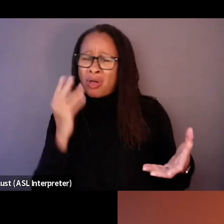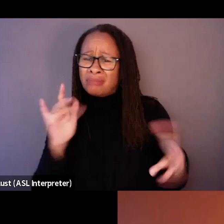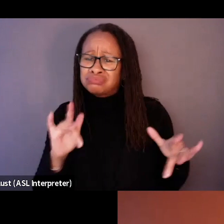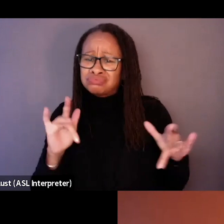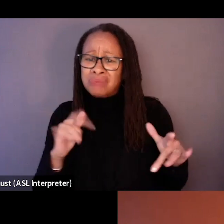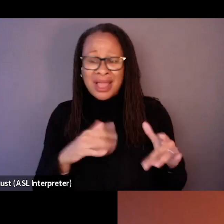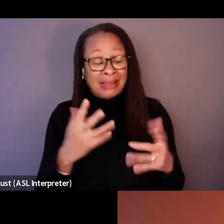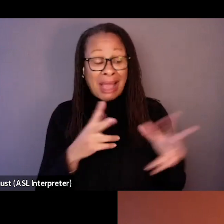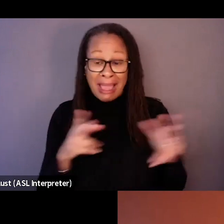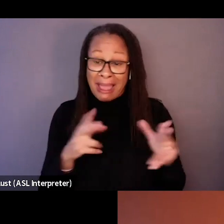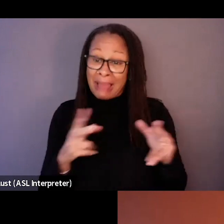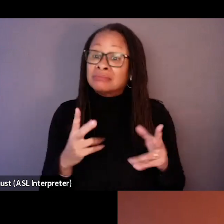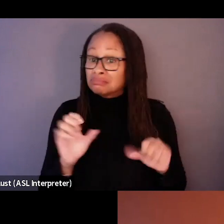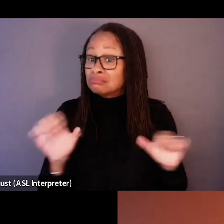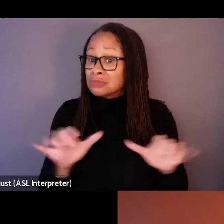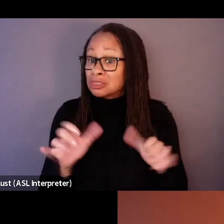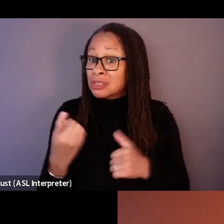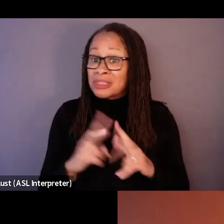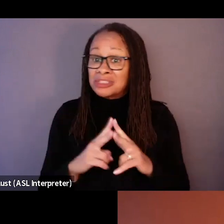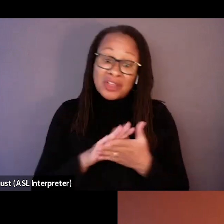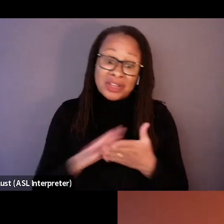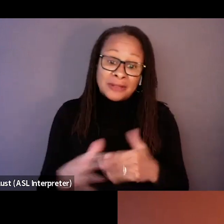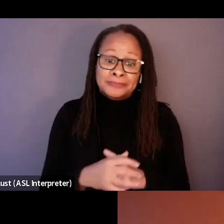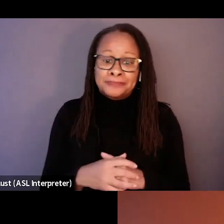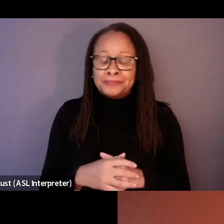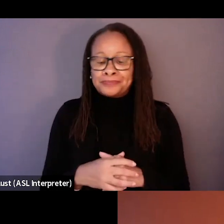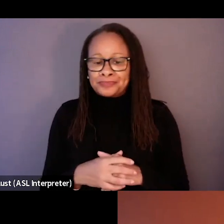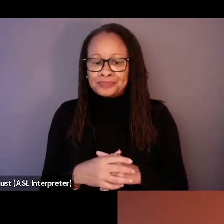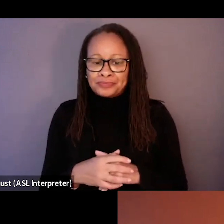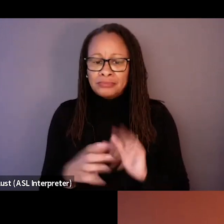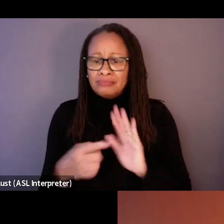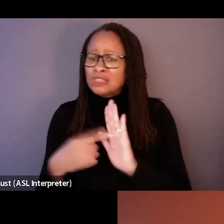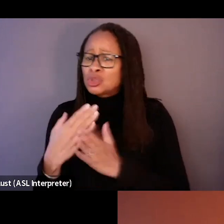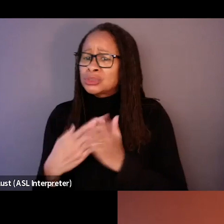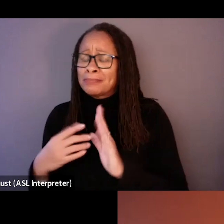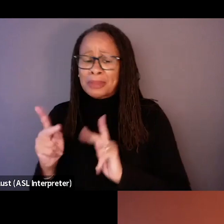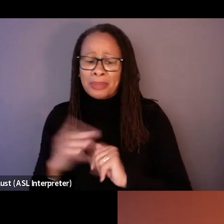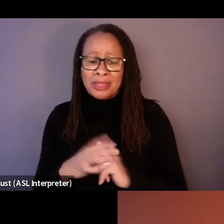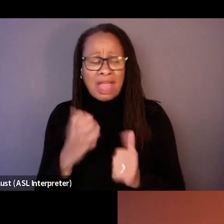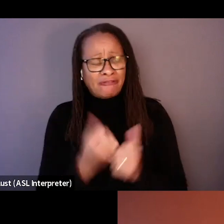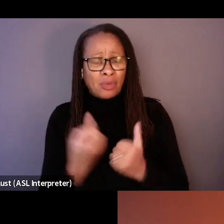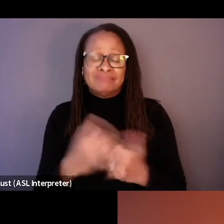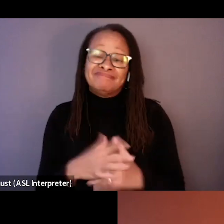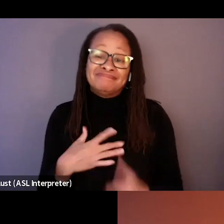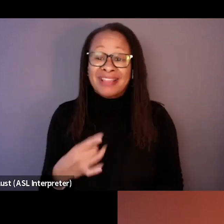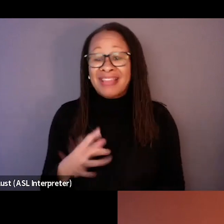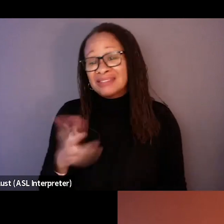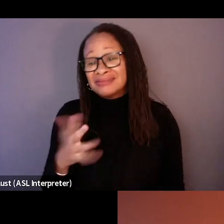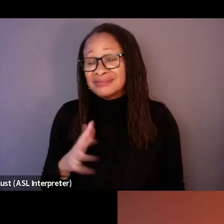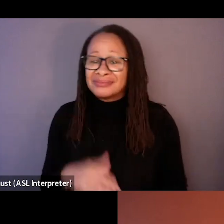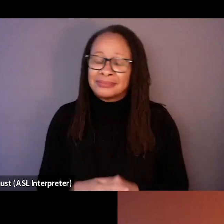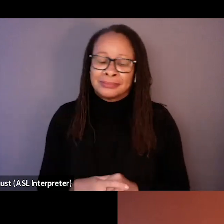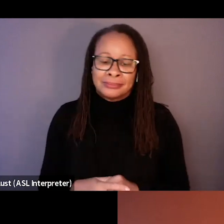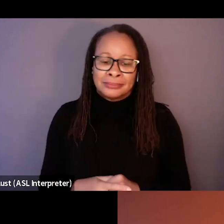edited something, uh, that was very nice. Um, I showed it to some people and everyone like, liked it in a way. It was